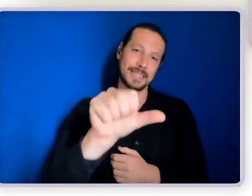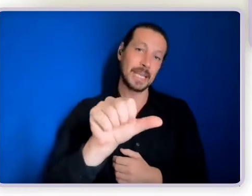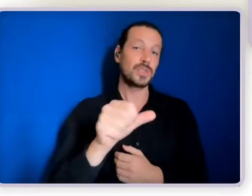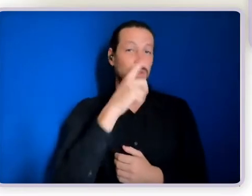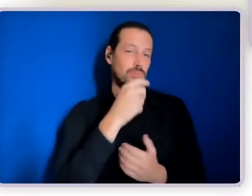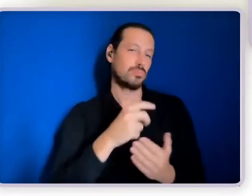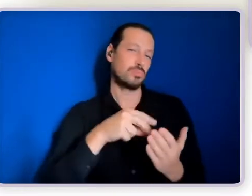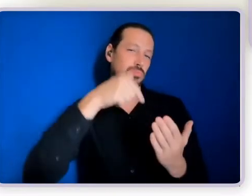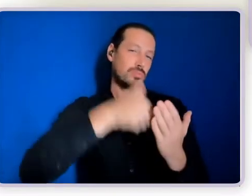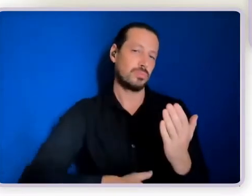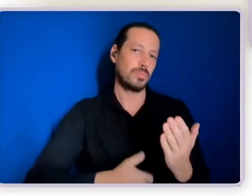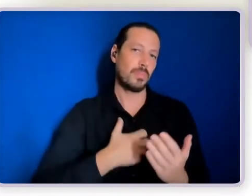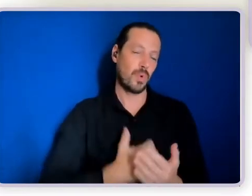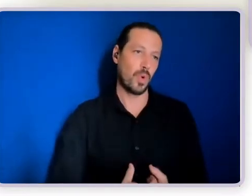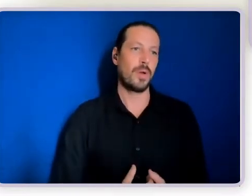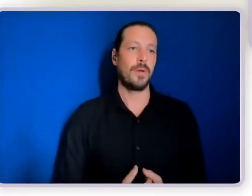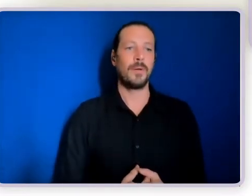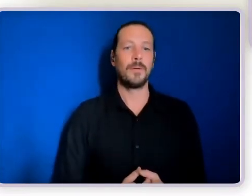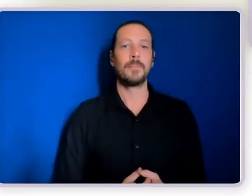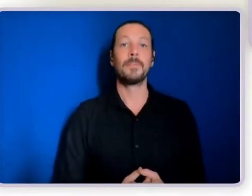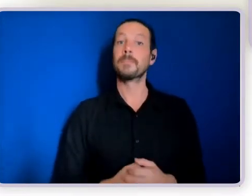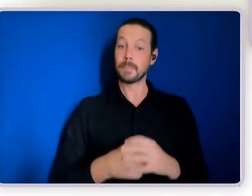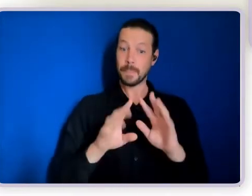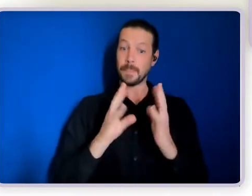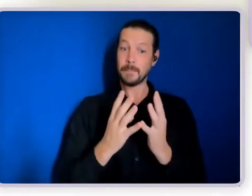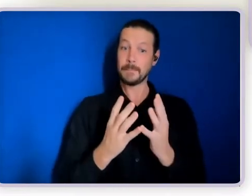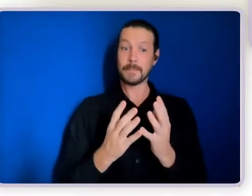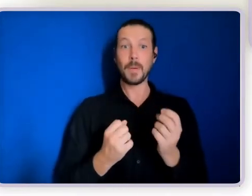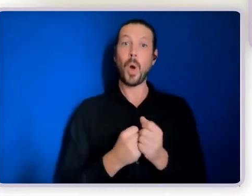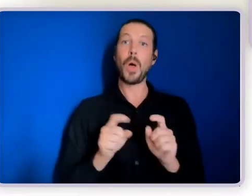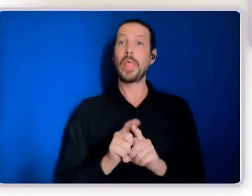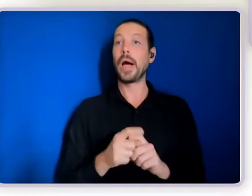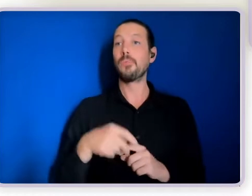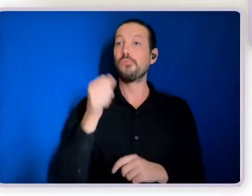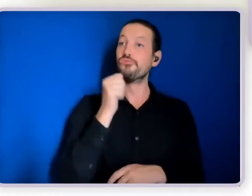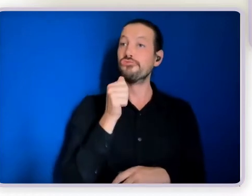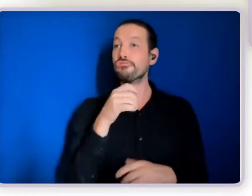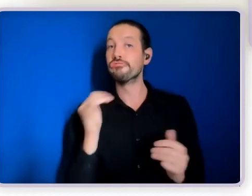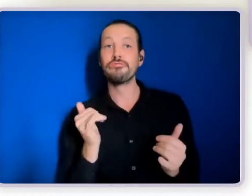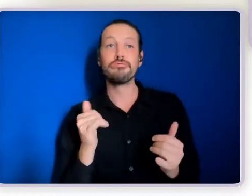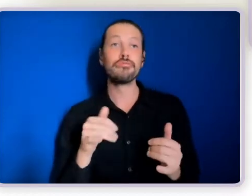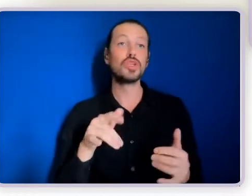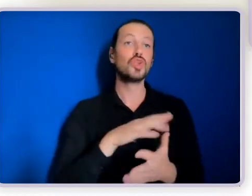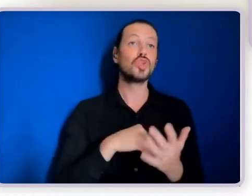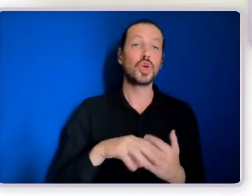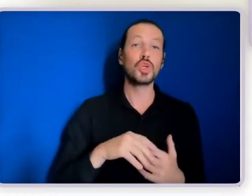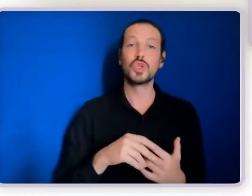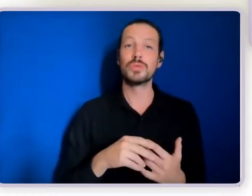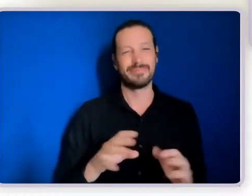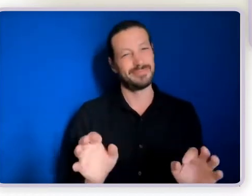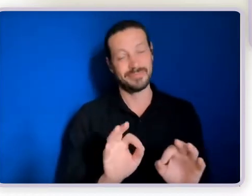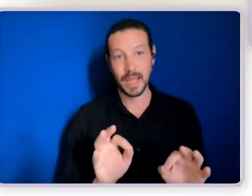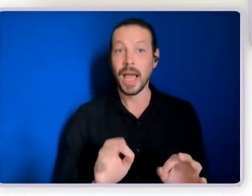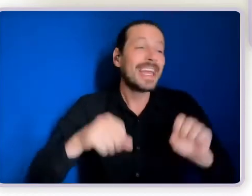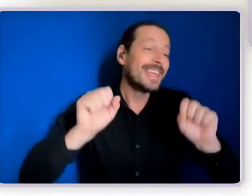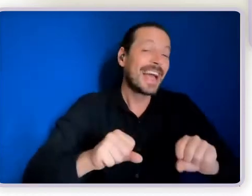Circles of support are not just a social gathering. There may be a social component to them, and there is absolutely. People gather, they have